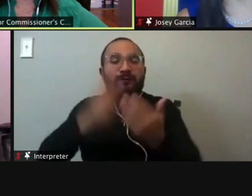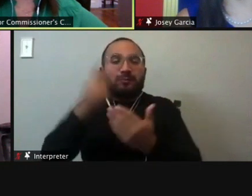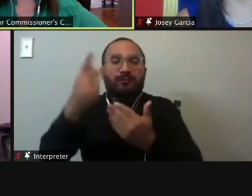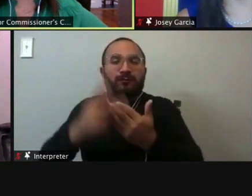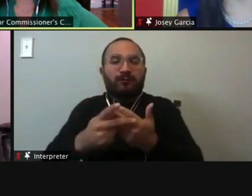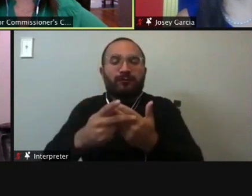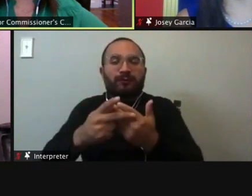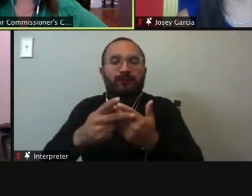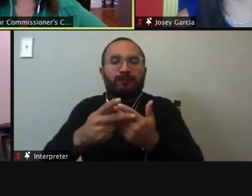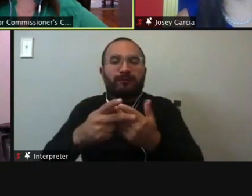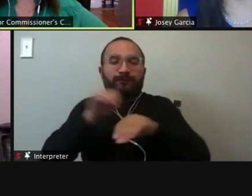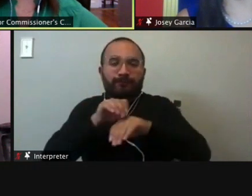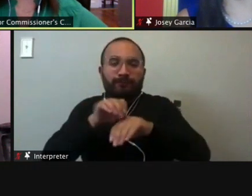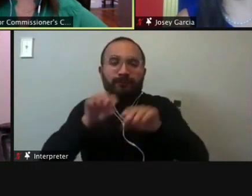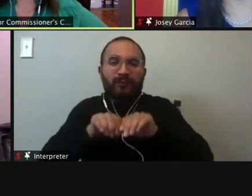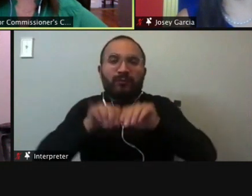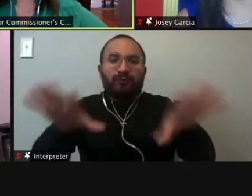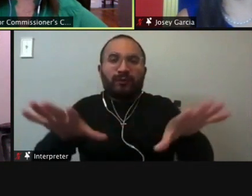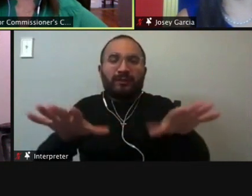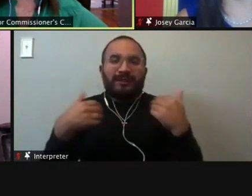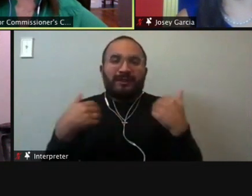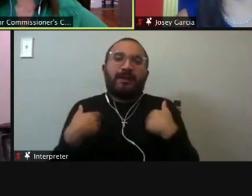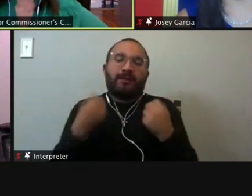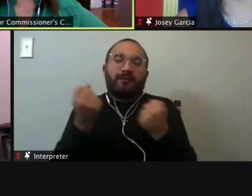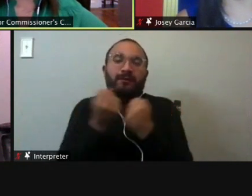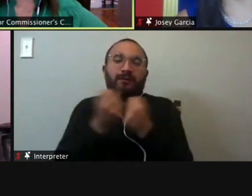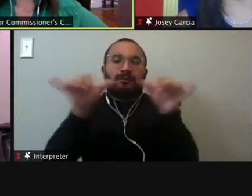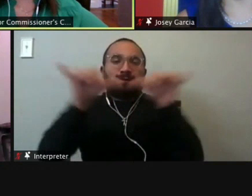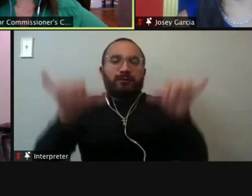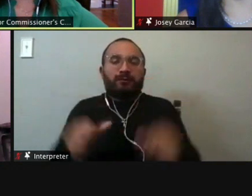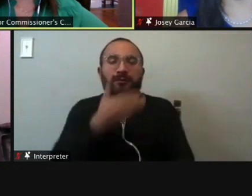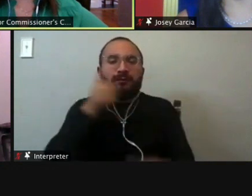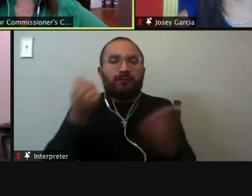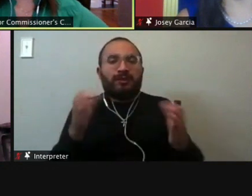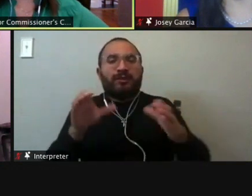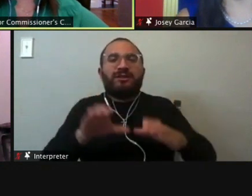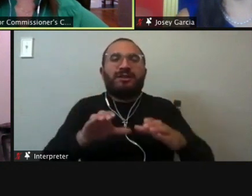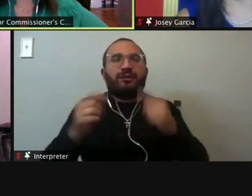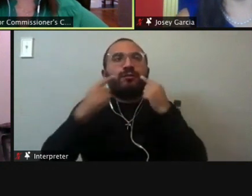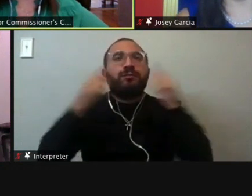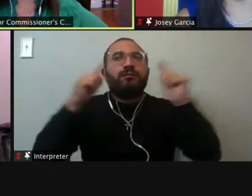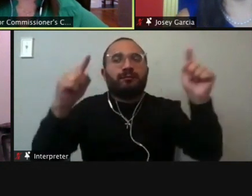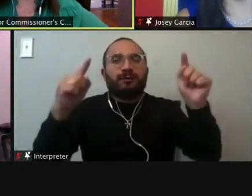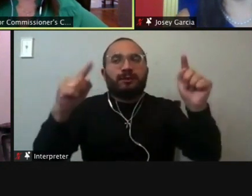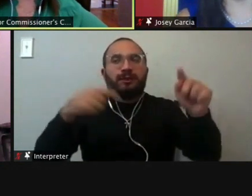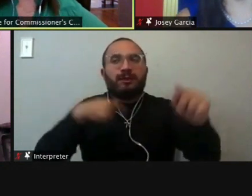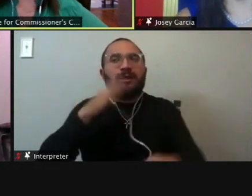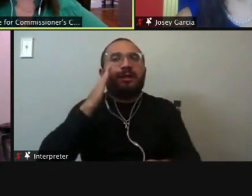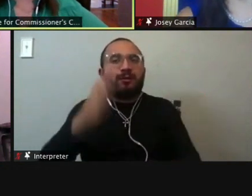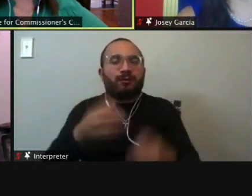appointment date. They know exactly where to go. They have that support system so that they have the best chance of success. So, uh, yes, I would support that program.